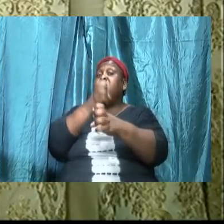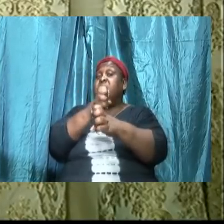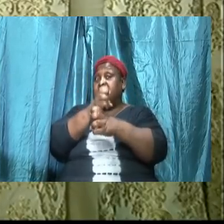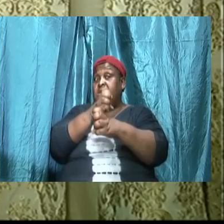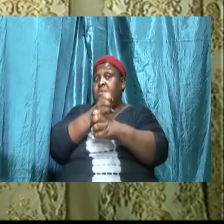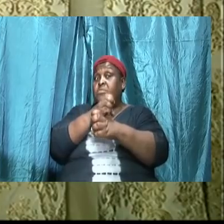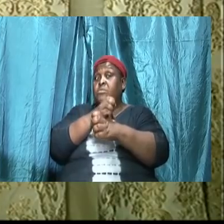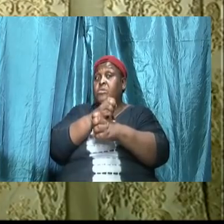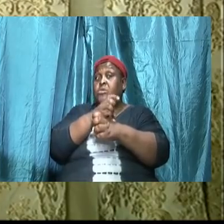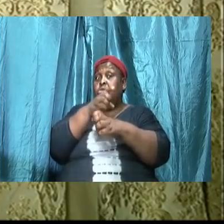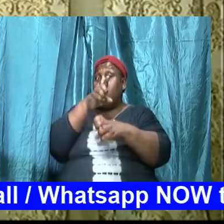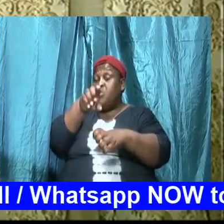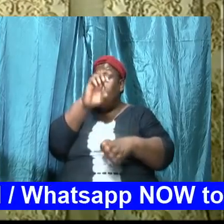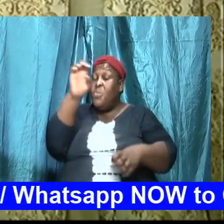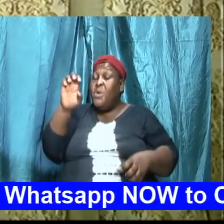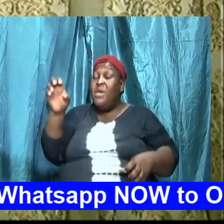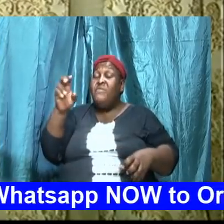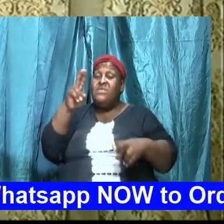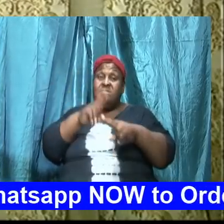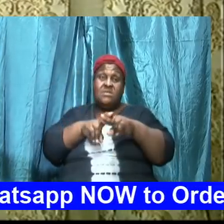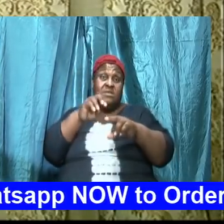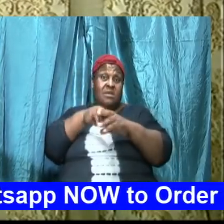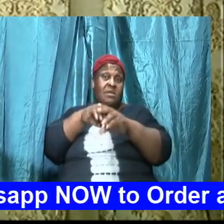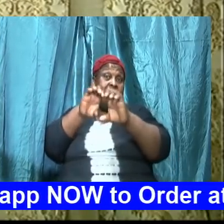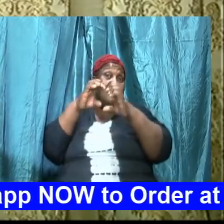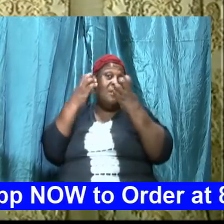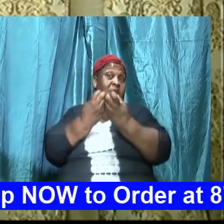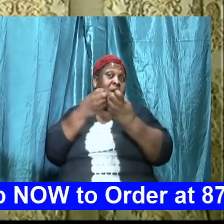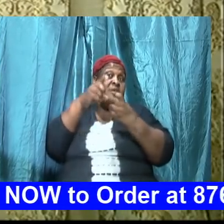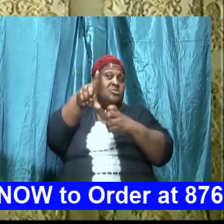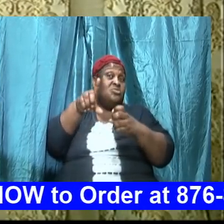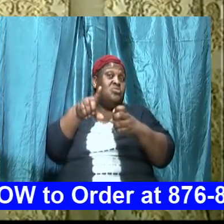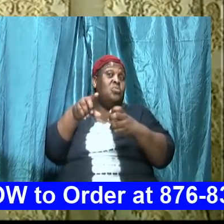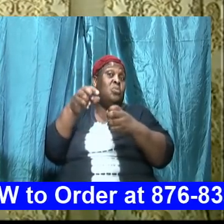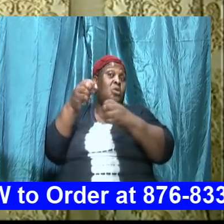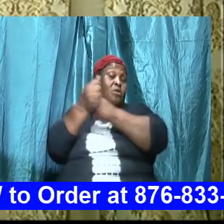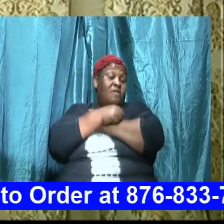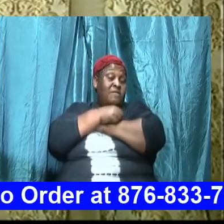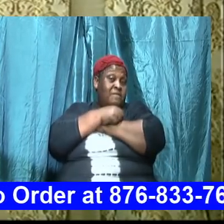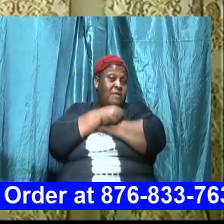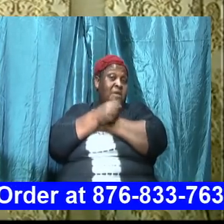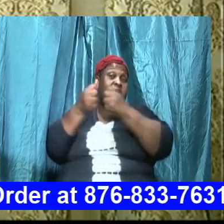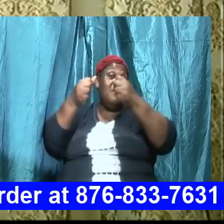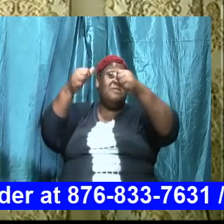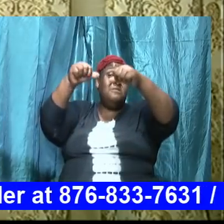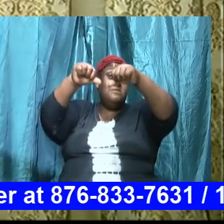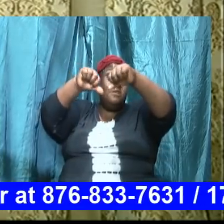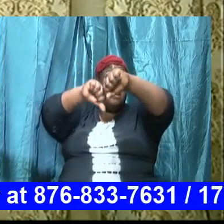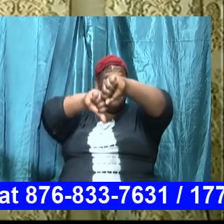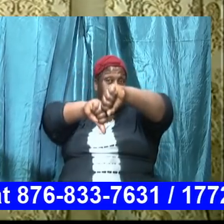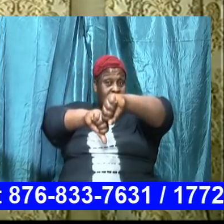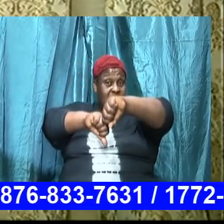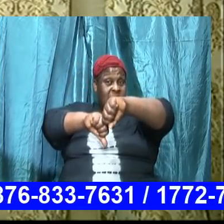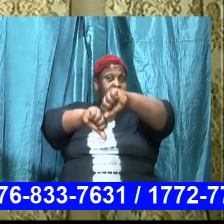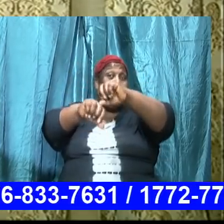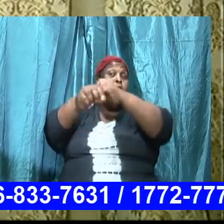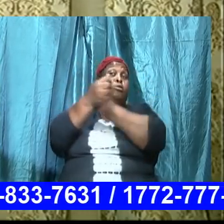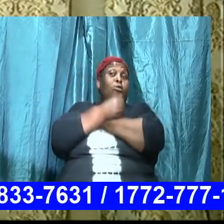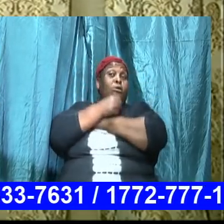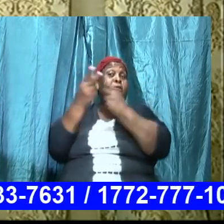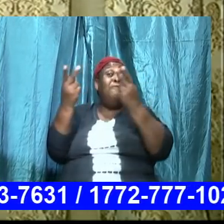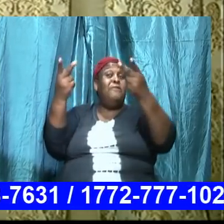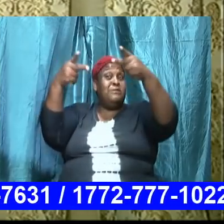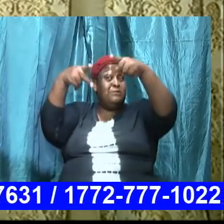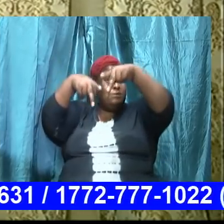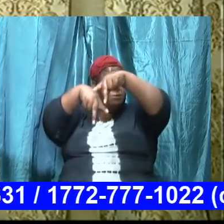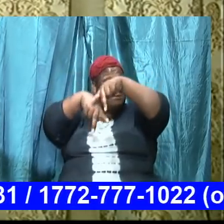you ever sat in a class that you love for those that are science based and you love physics you will sit in a